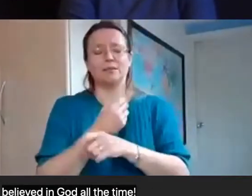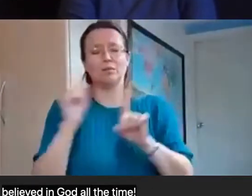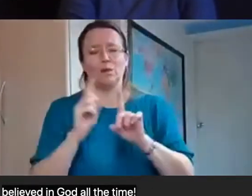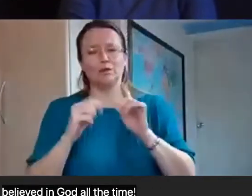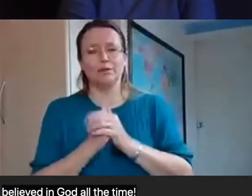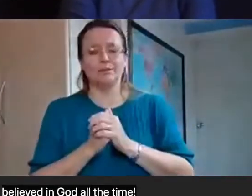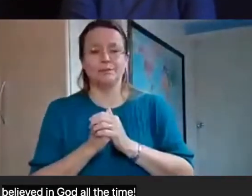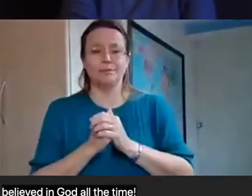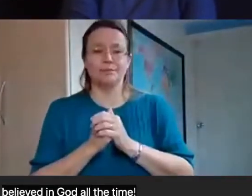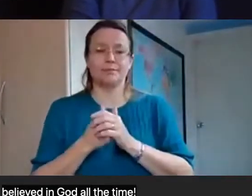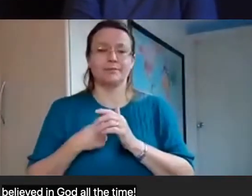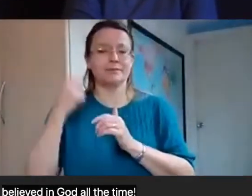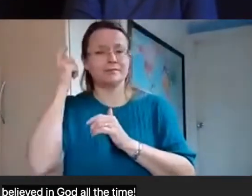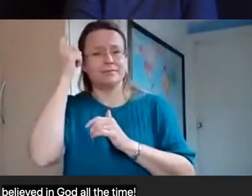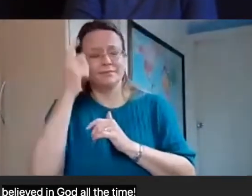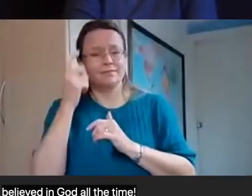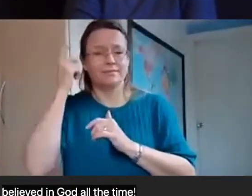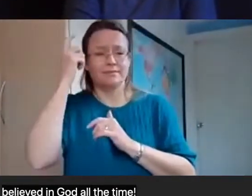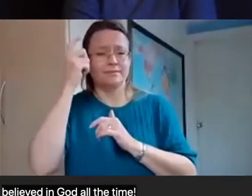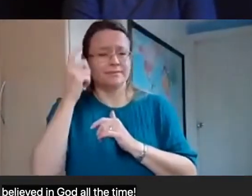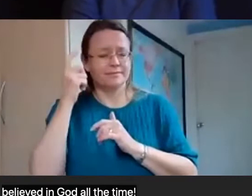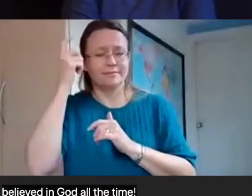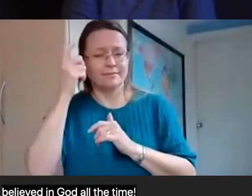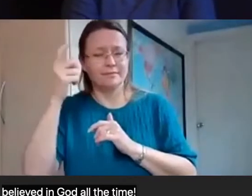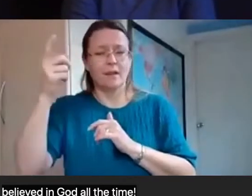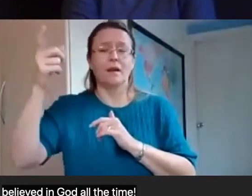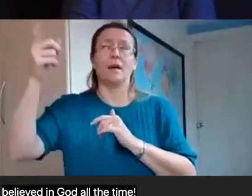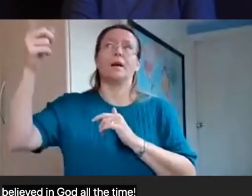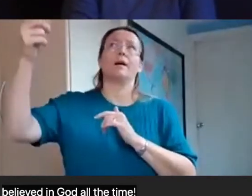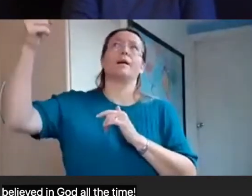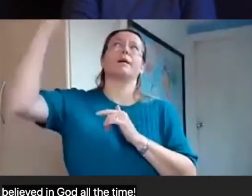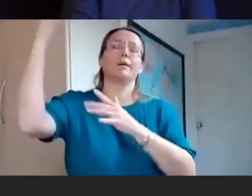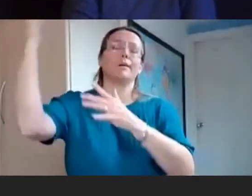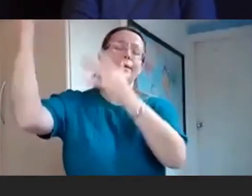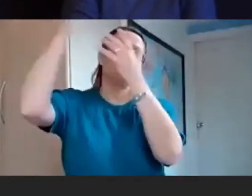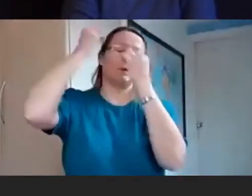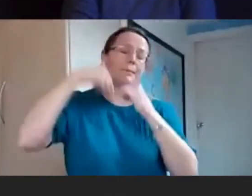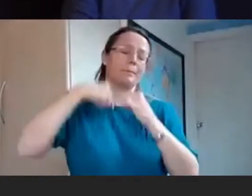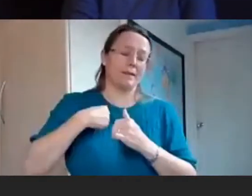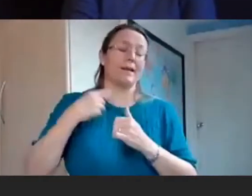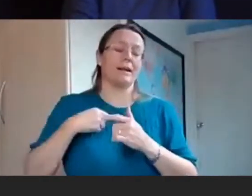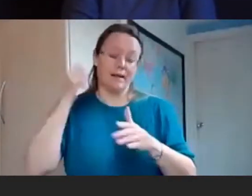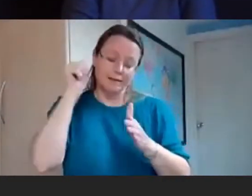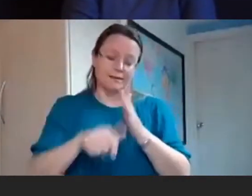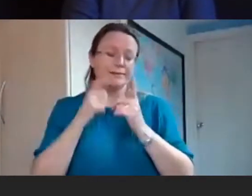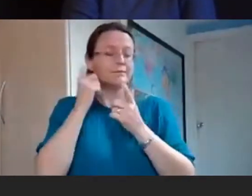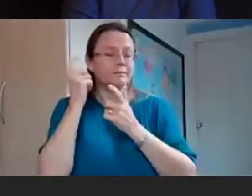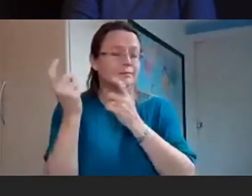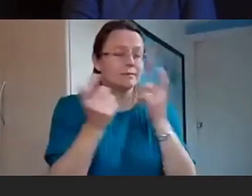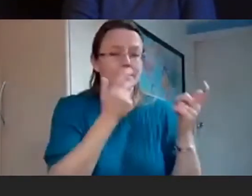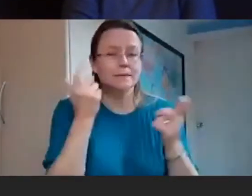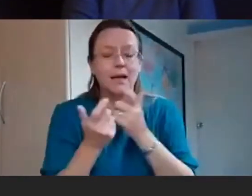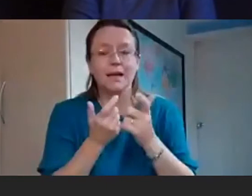year when I couldn't stop thinking about this, God won that argument, as God often does. And I went out to find the stories. And as Donald